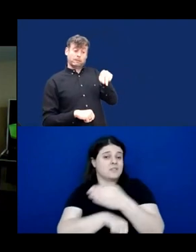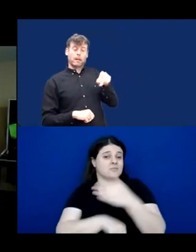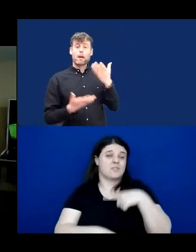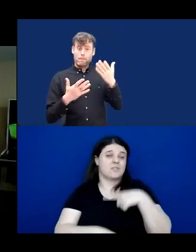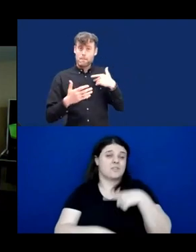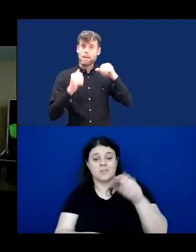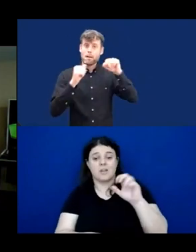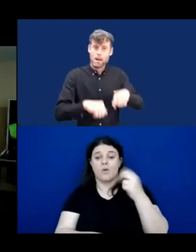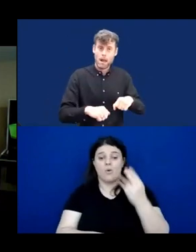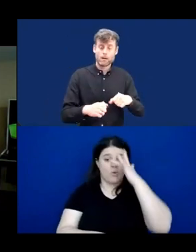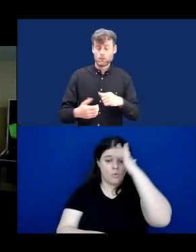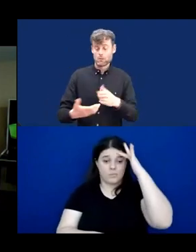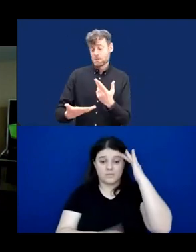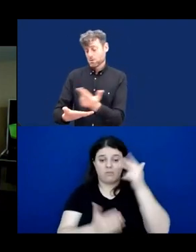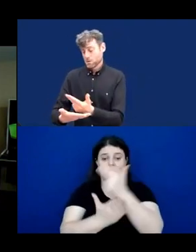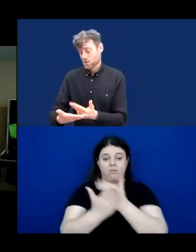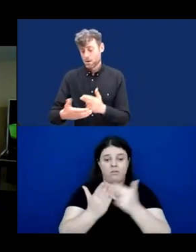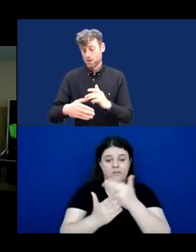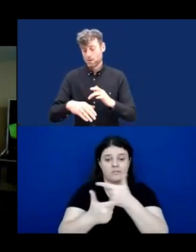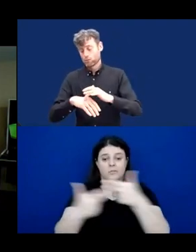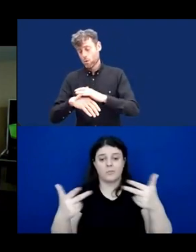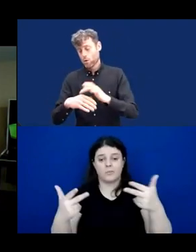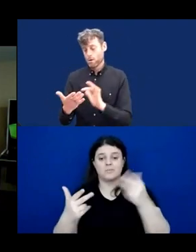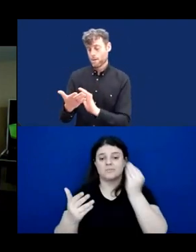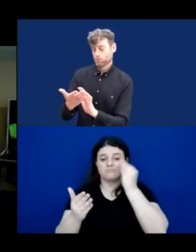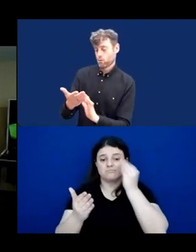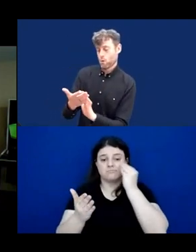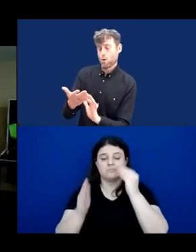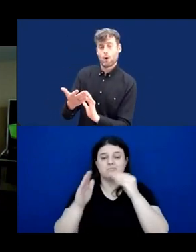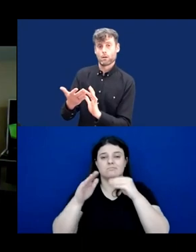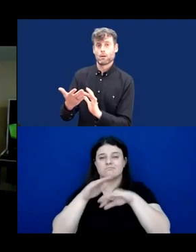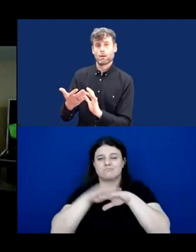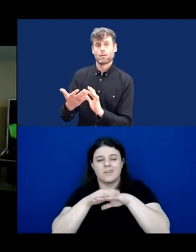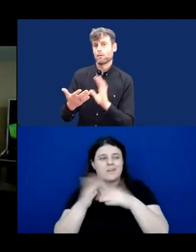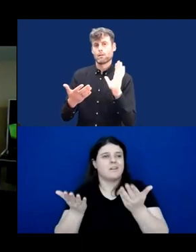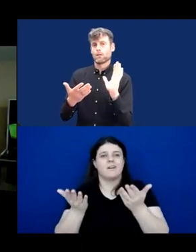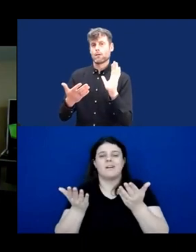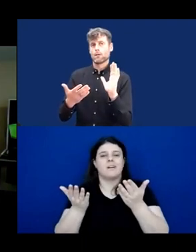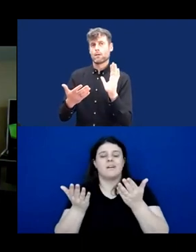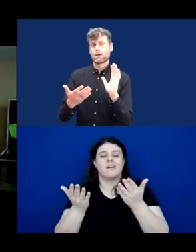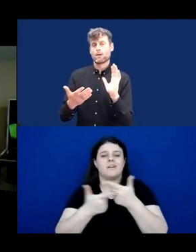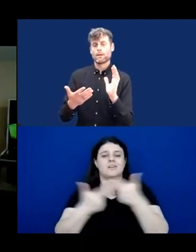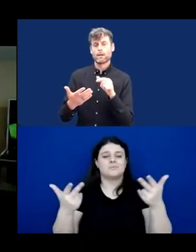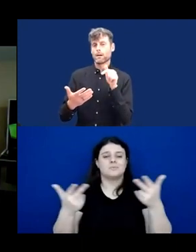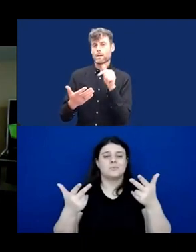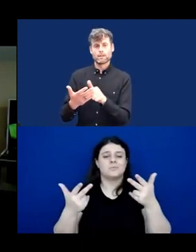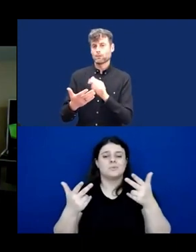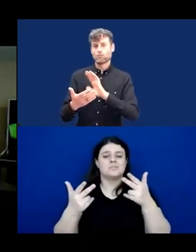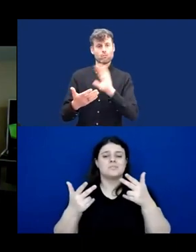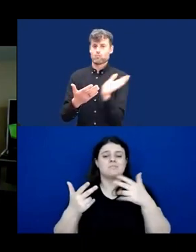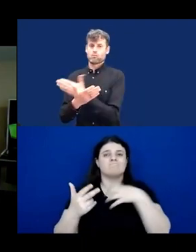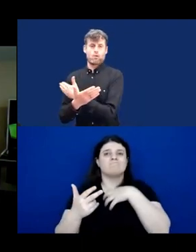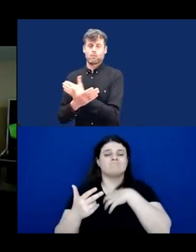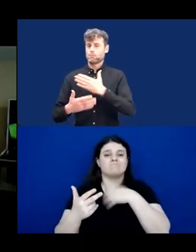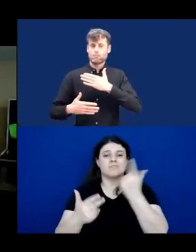pictures or trying to trace outlines on our hands. Those things are not intuitively the way that we connect